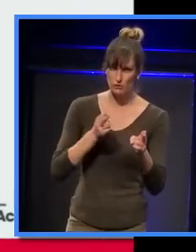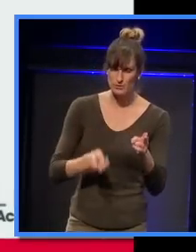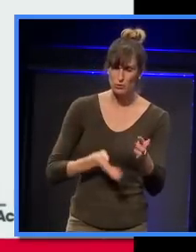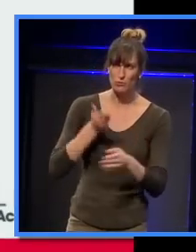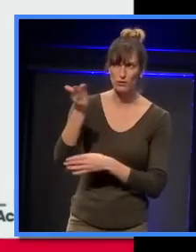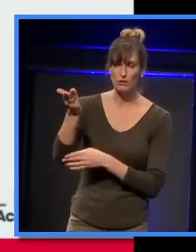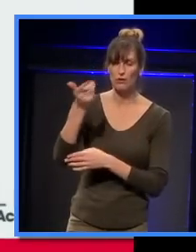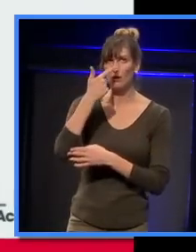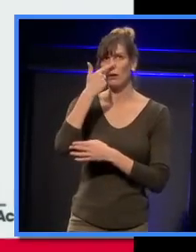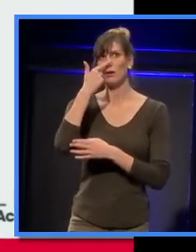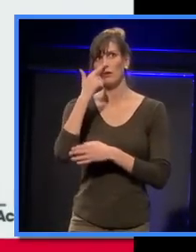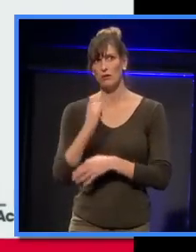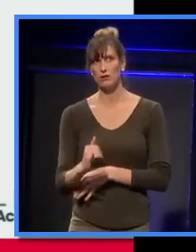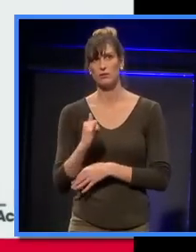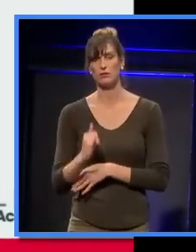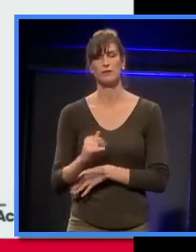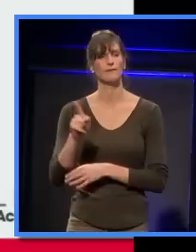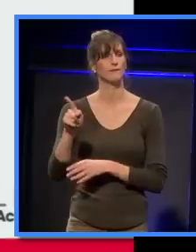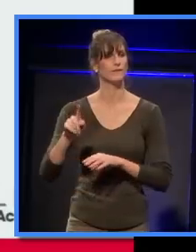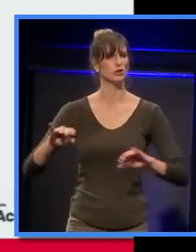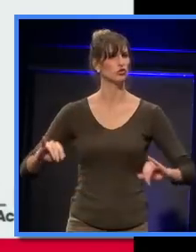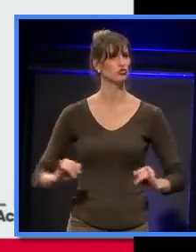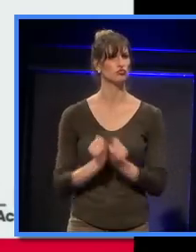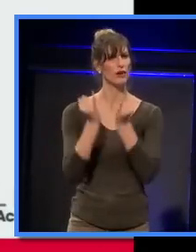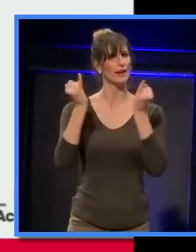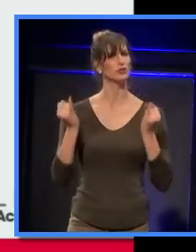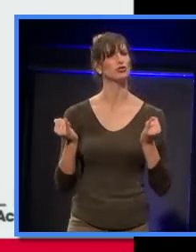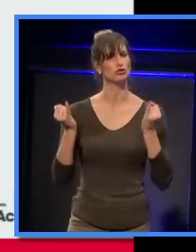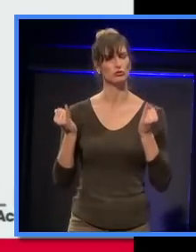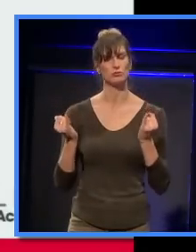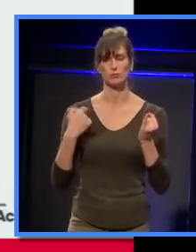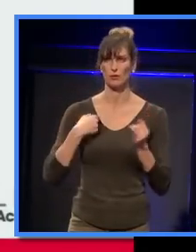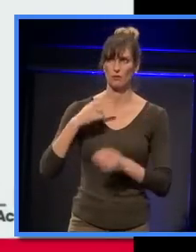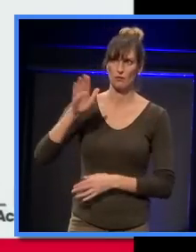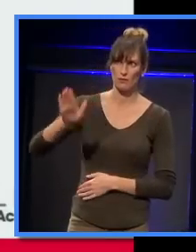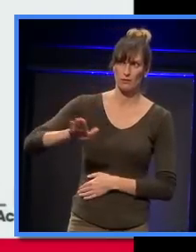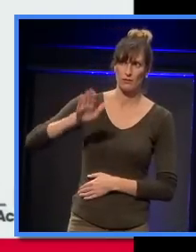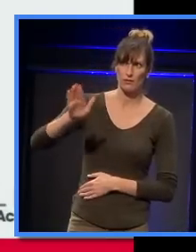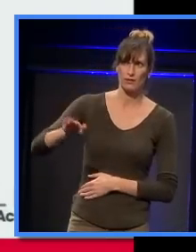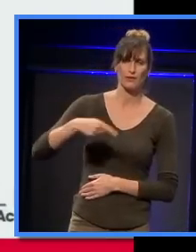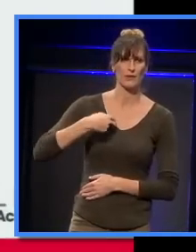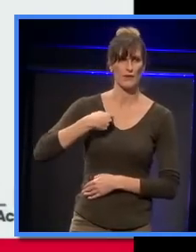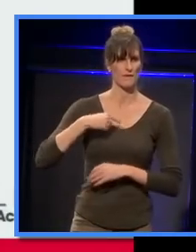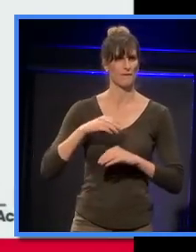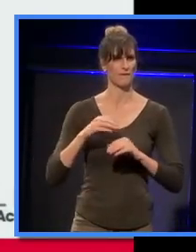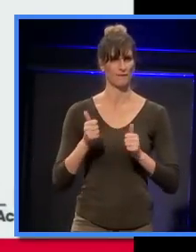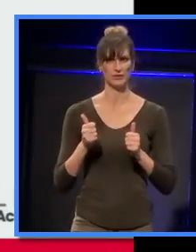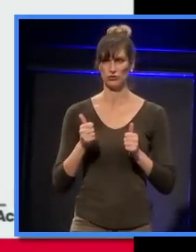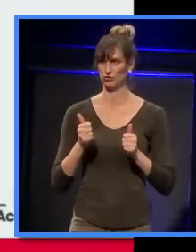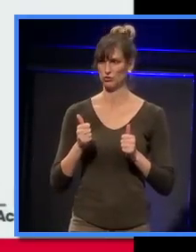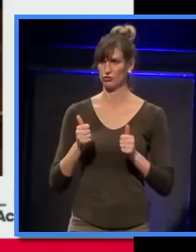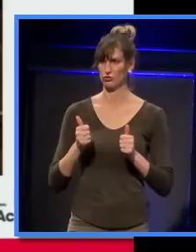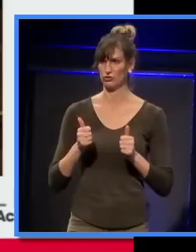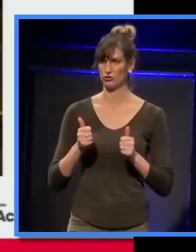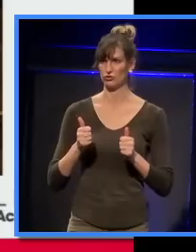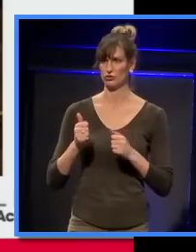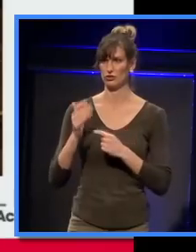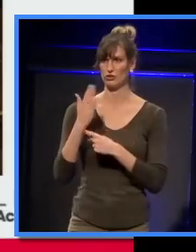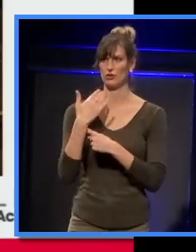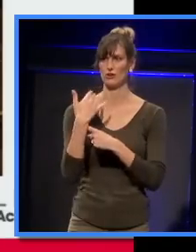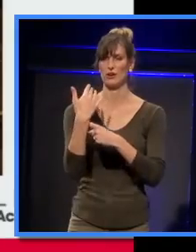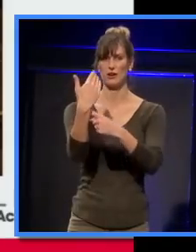So, he'd had a kiteboarding crash, which I had some sympathy for, having just spent the summer kiteboarding. So,